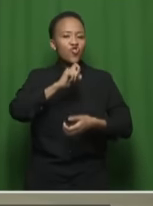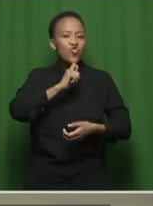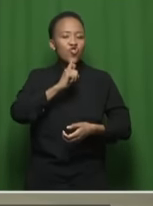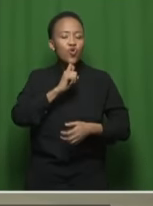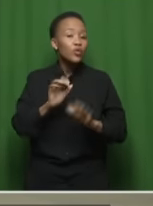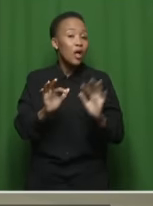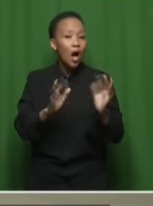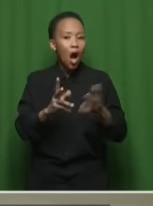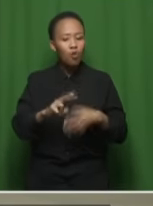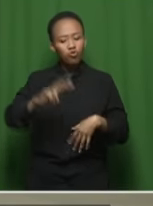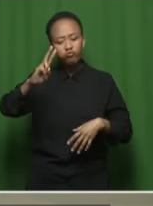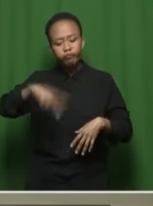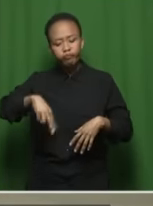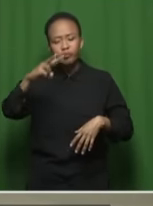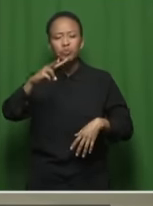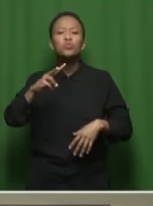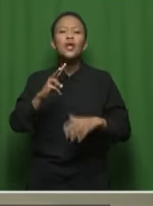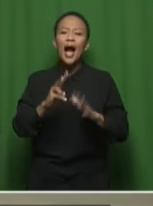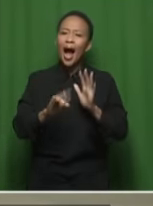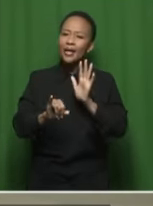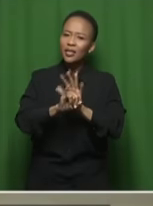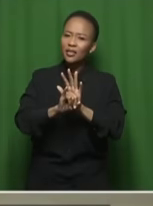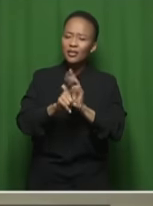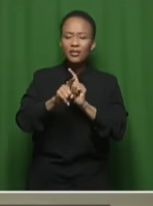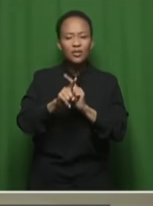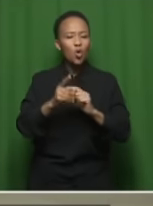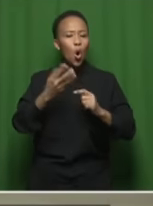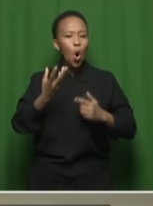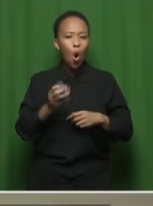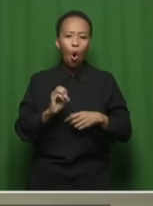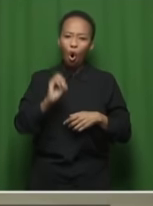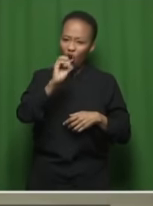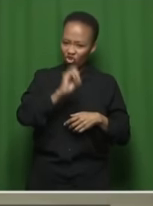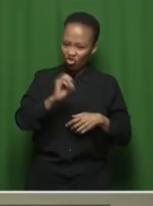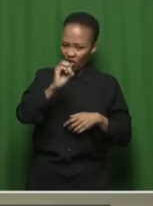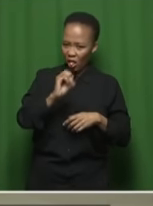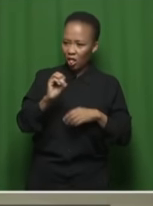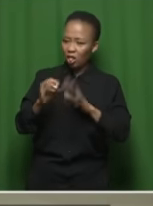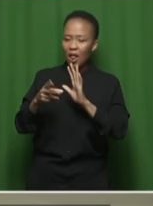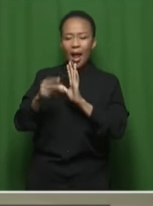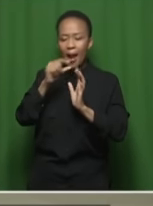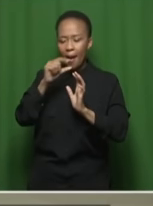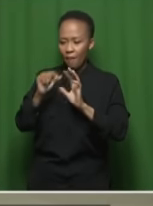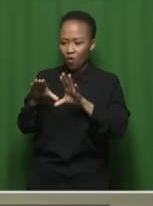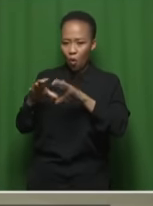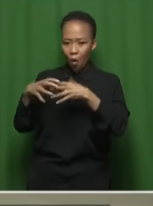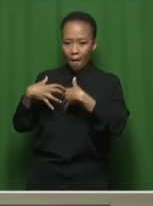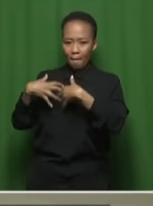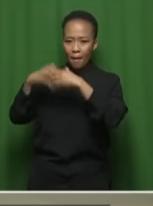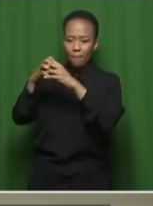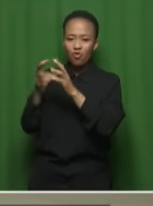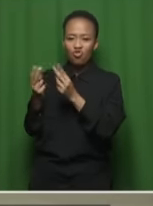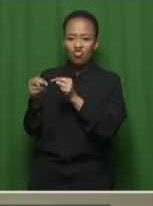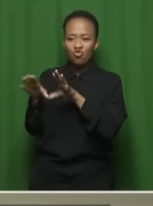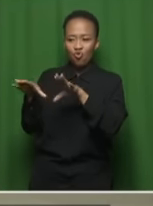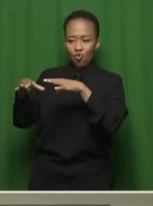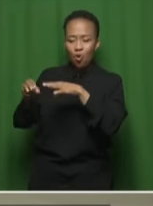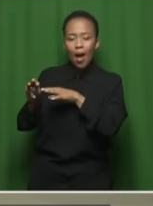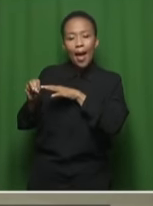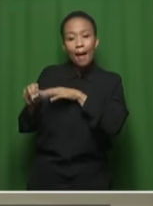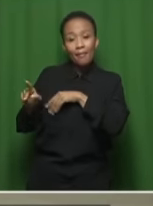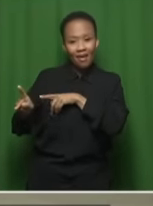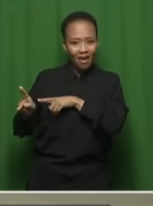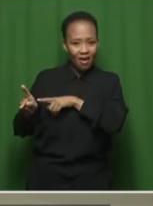as well as the origin of the brand Umkonto Wessezwe. And it is not a